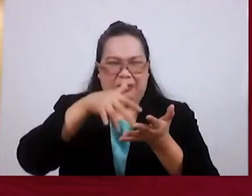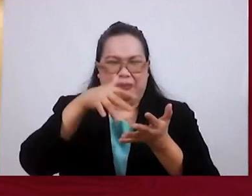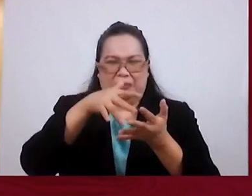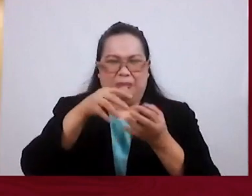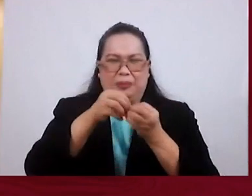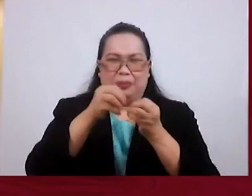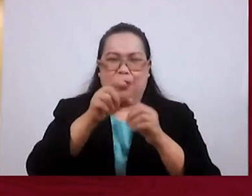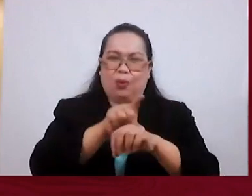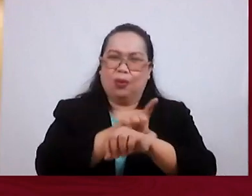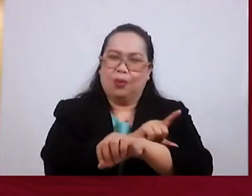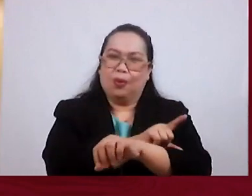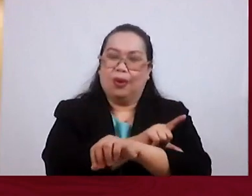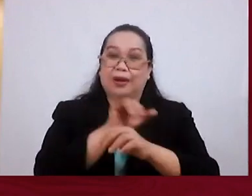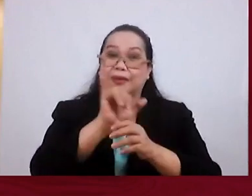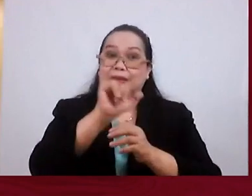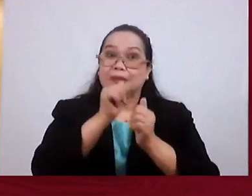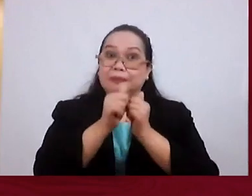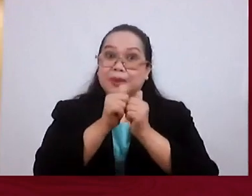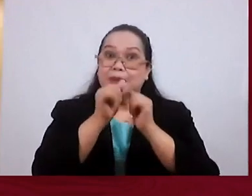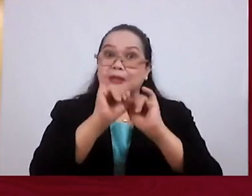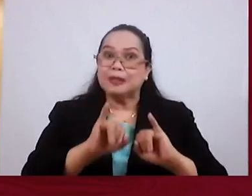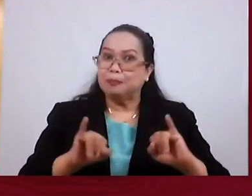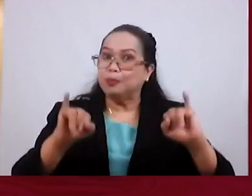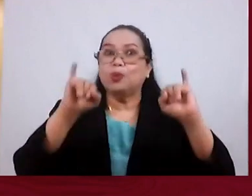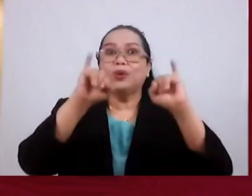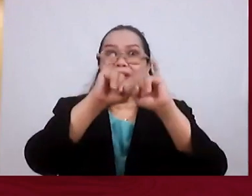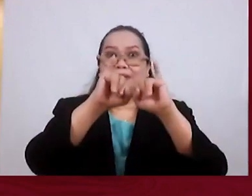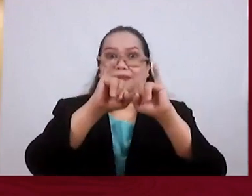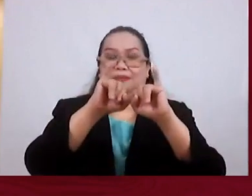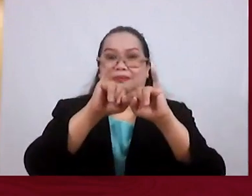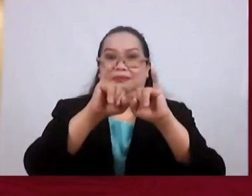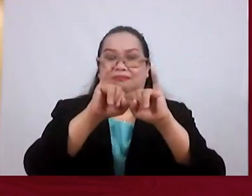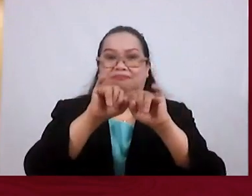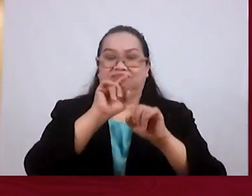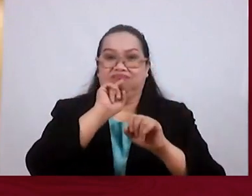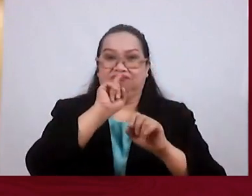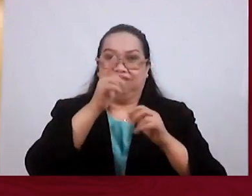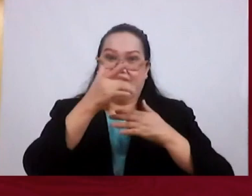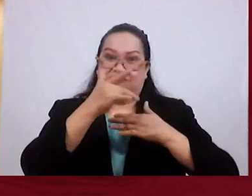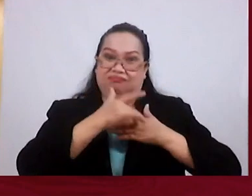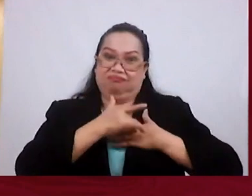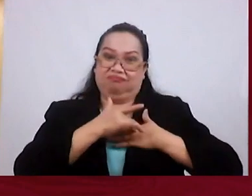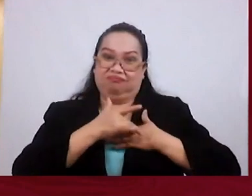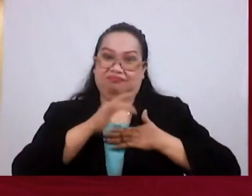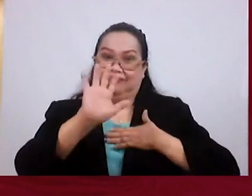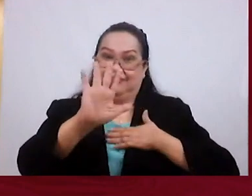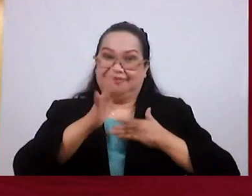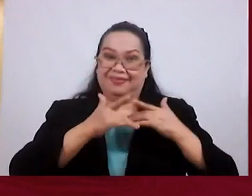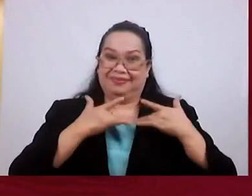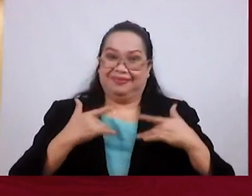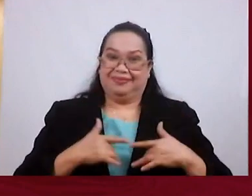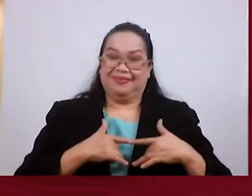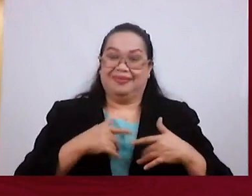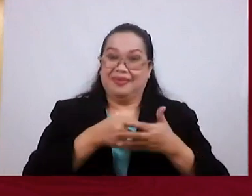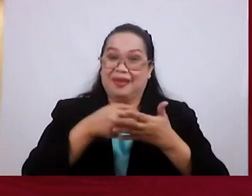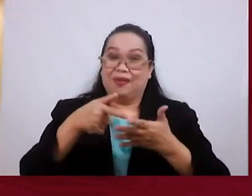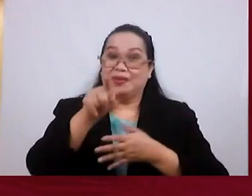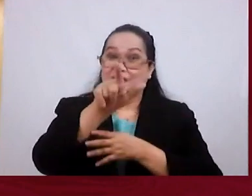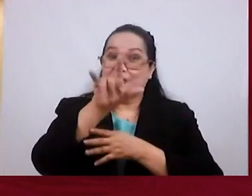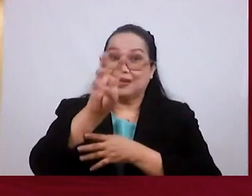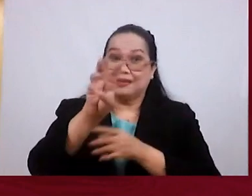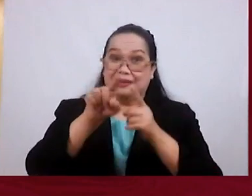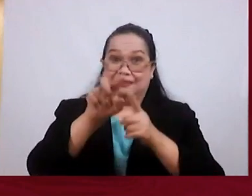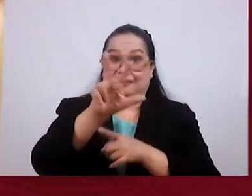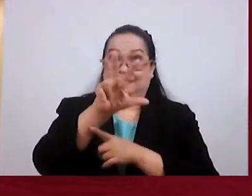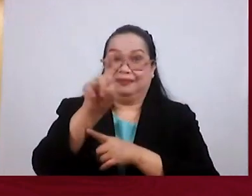on this, but I hope it still makes a significant impression on your heart. First, in verses 26 to 31,